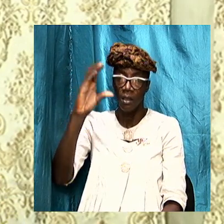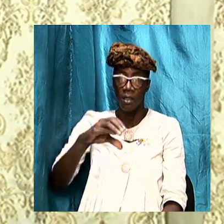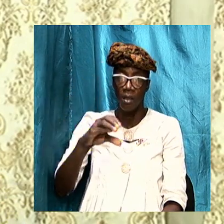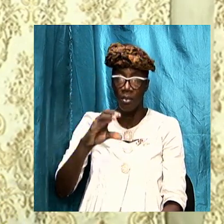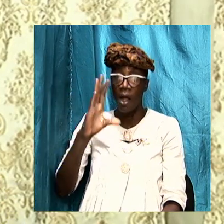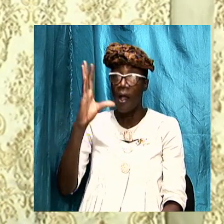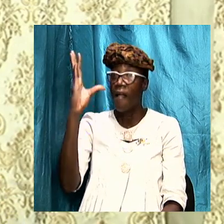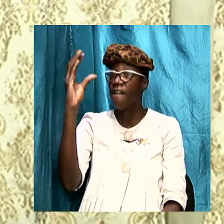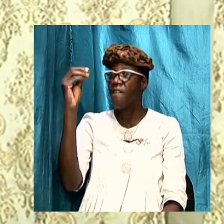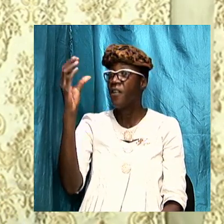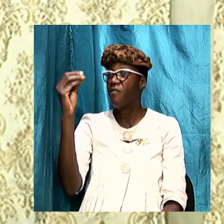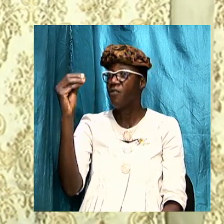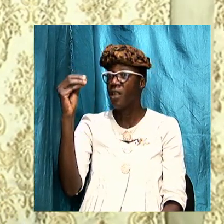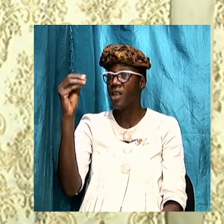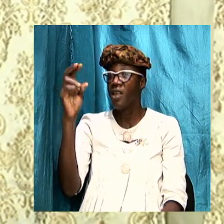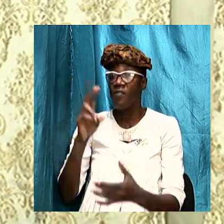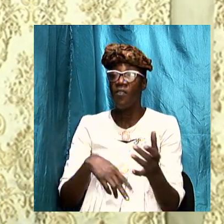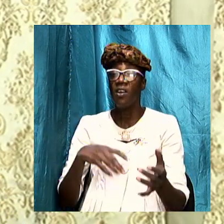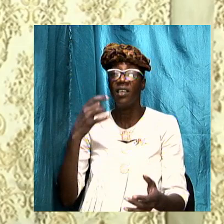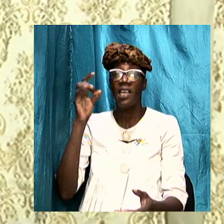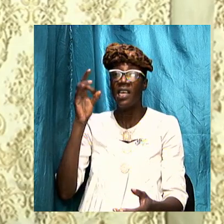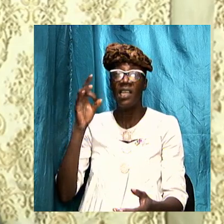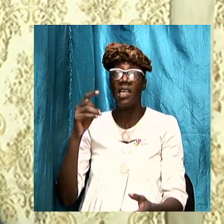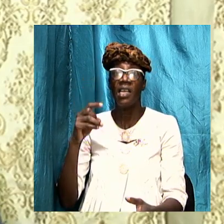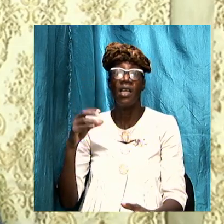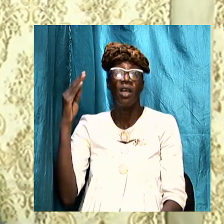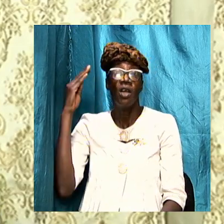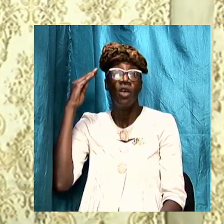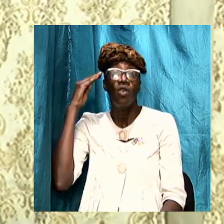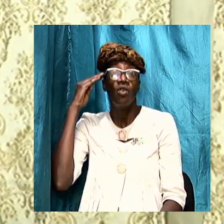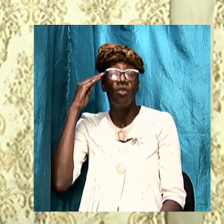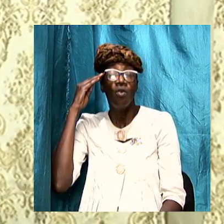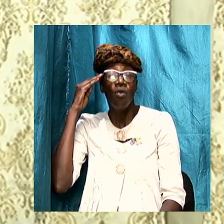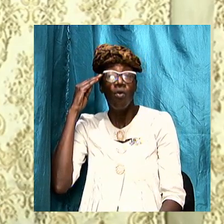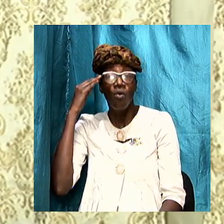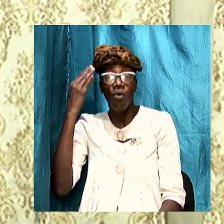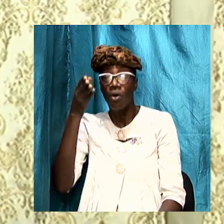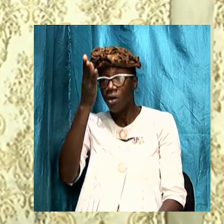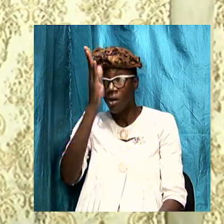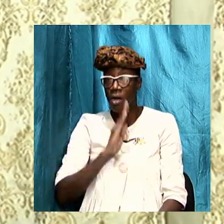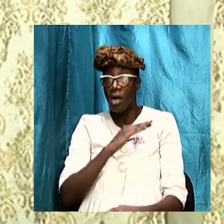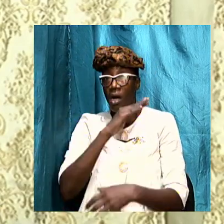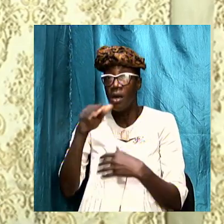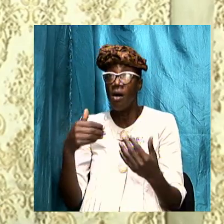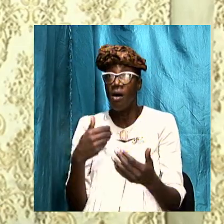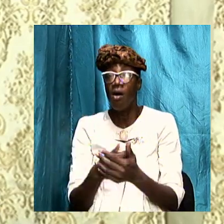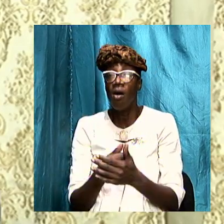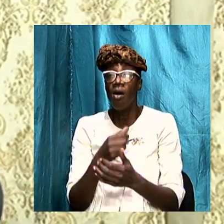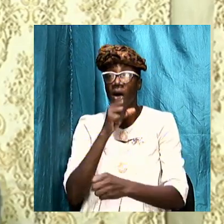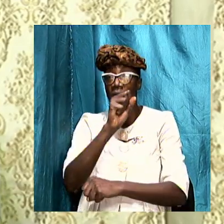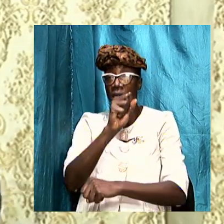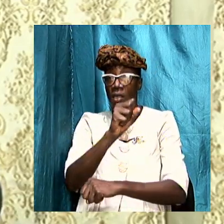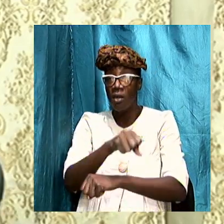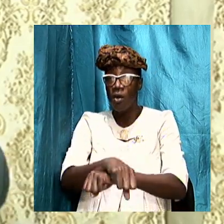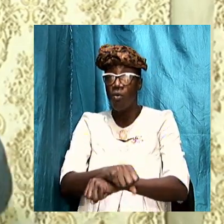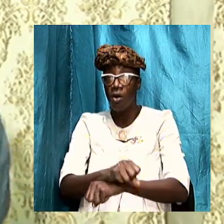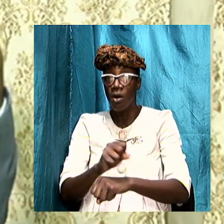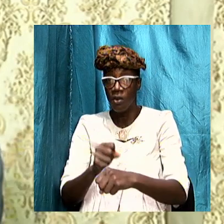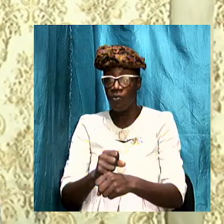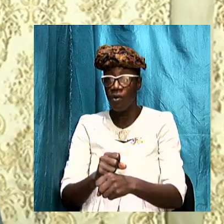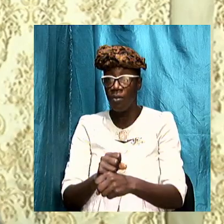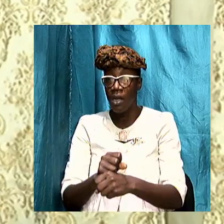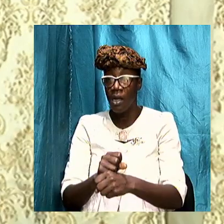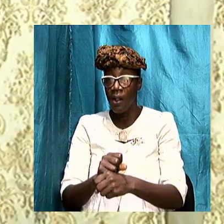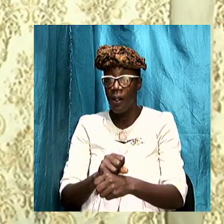says known unto God are all his works from the foundation from the